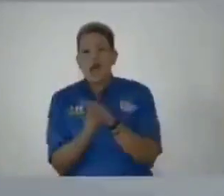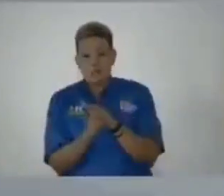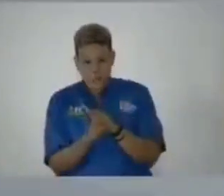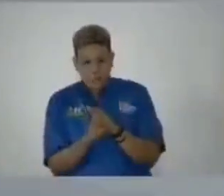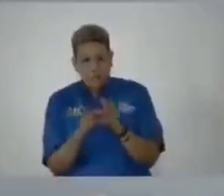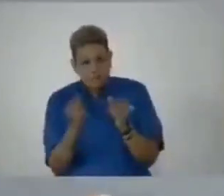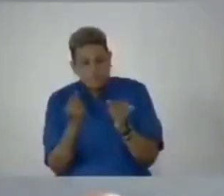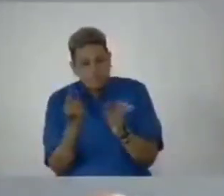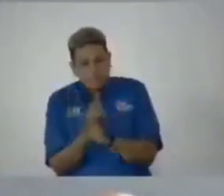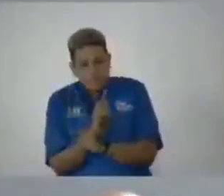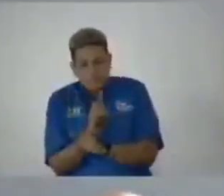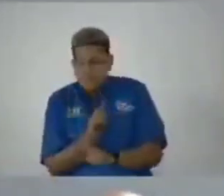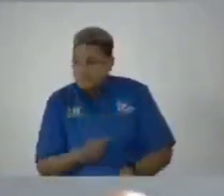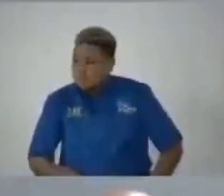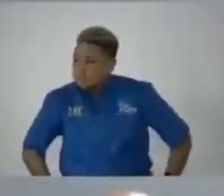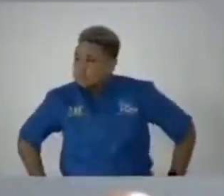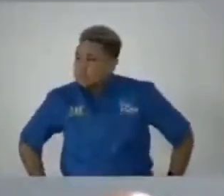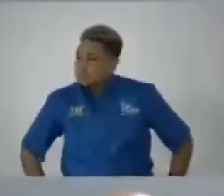absolutely